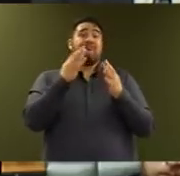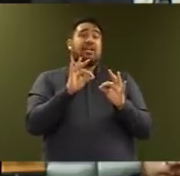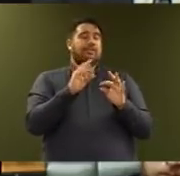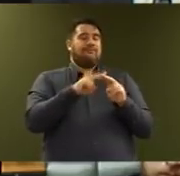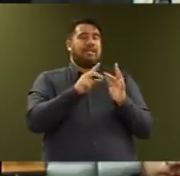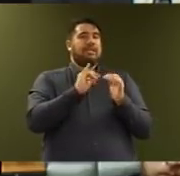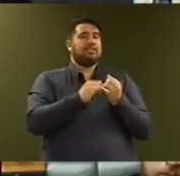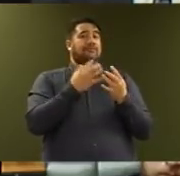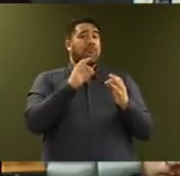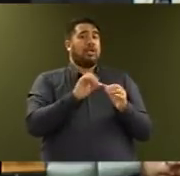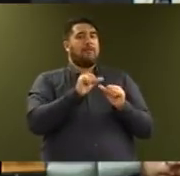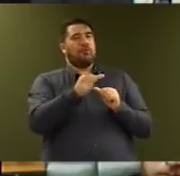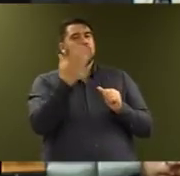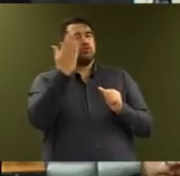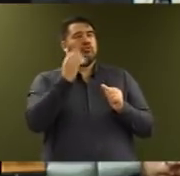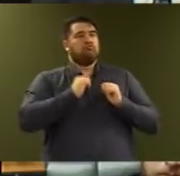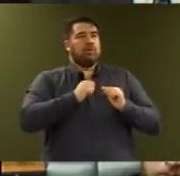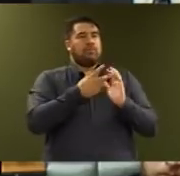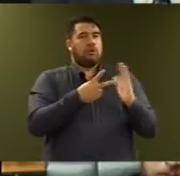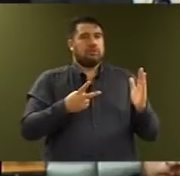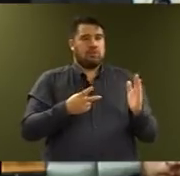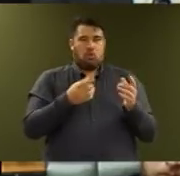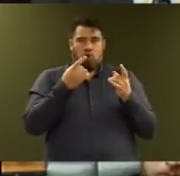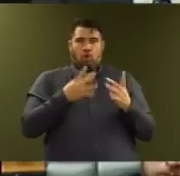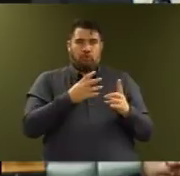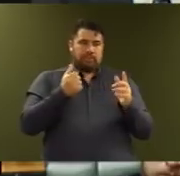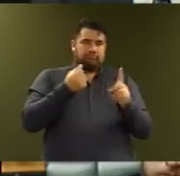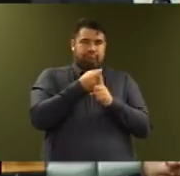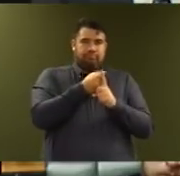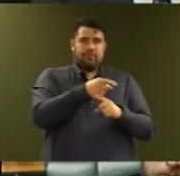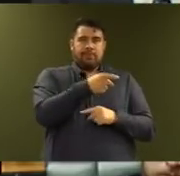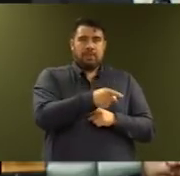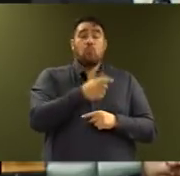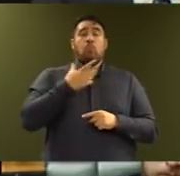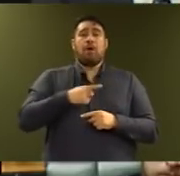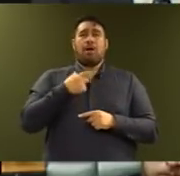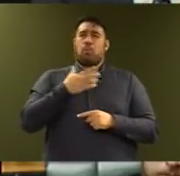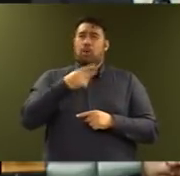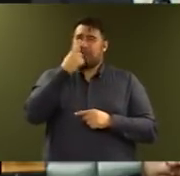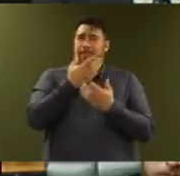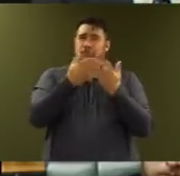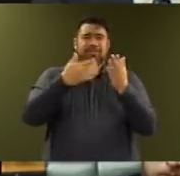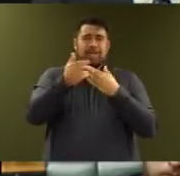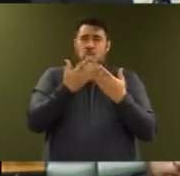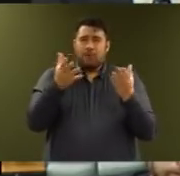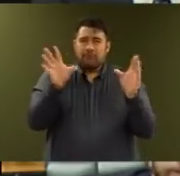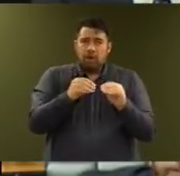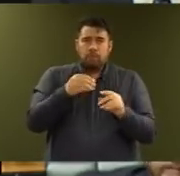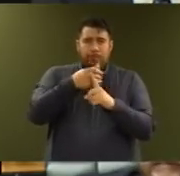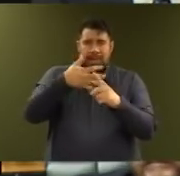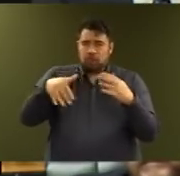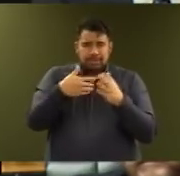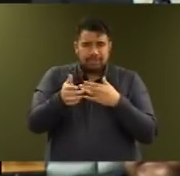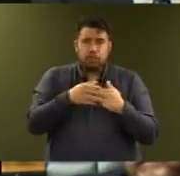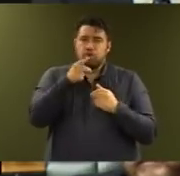-school training and education policy. We want people from all backgrounds to be able to go on to training and education at